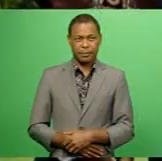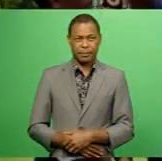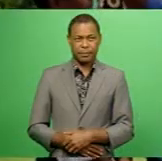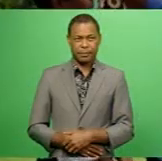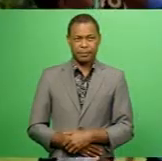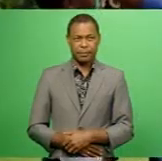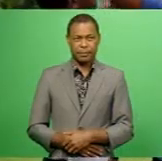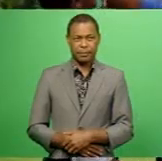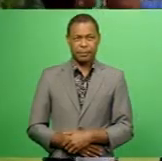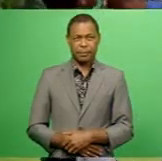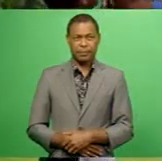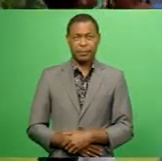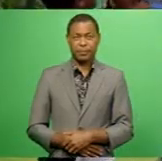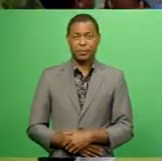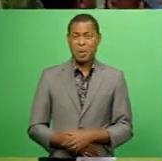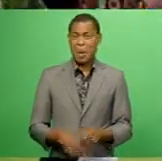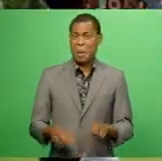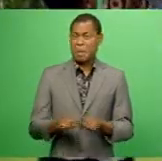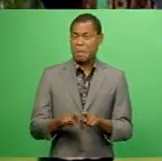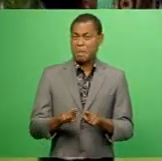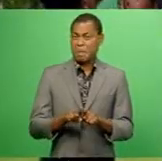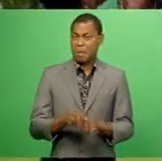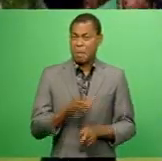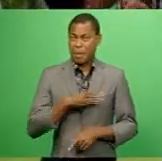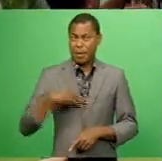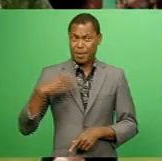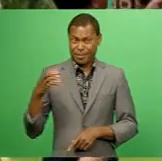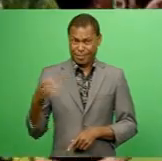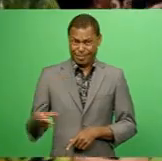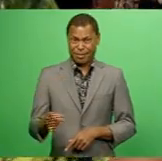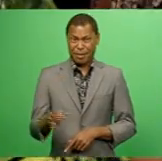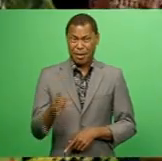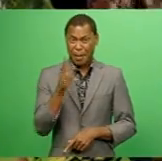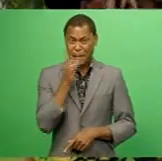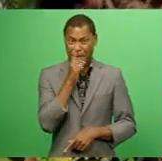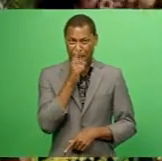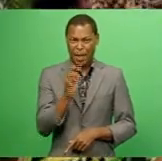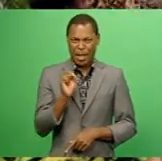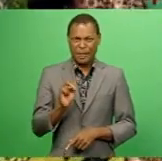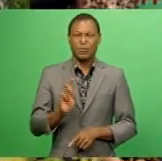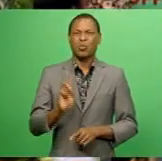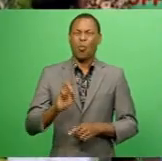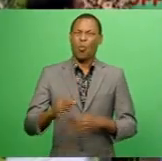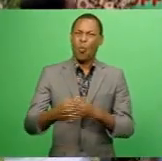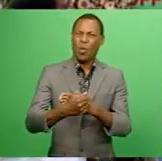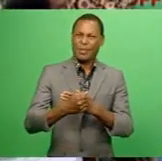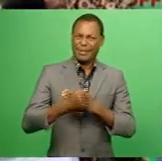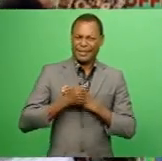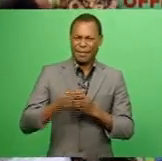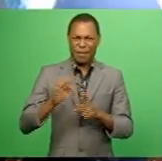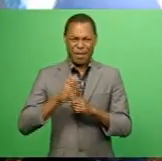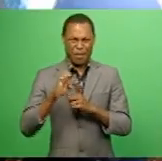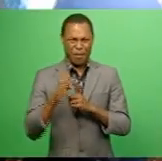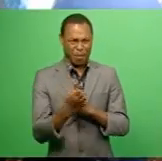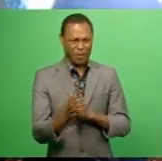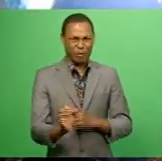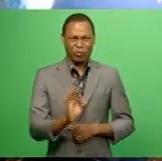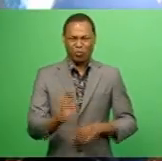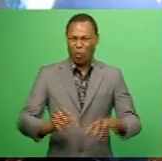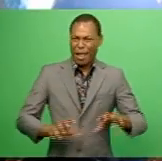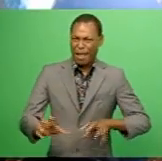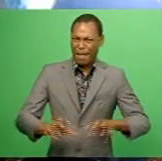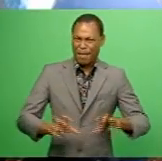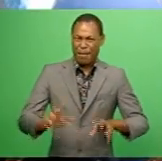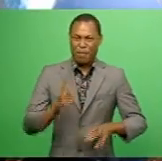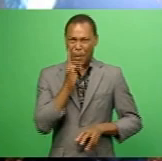According to the minister, Fijians have to act to save the environment, including wildlife from unhealthy human activity and climate